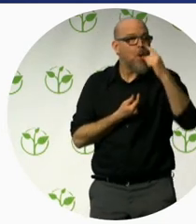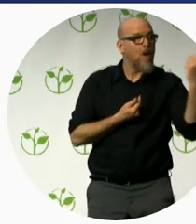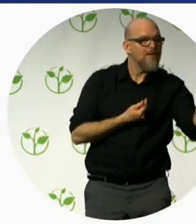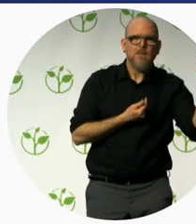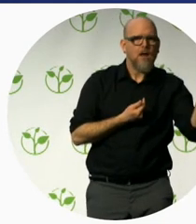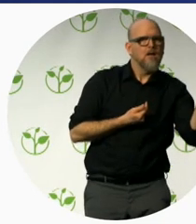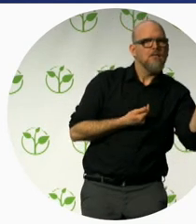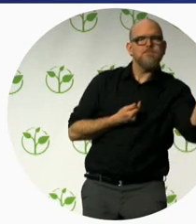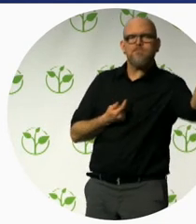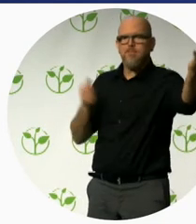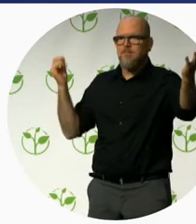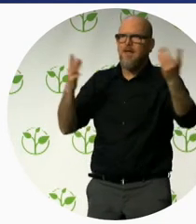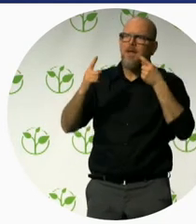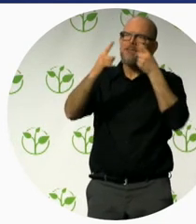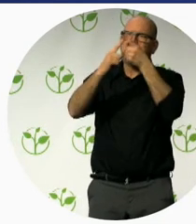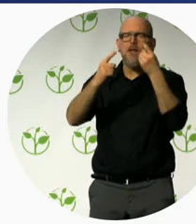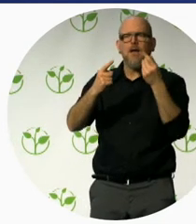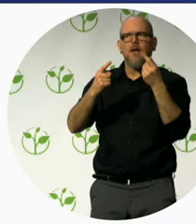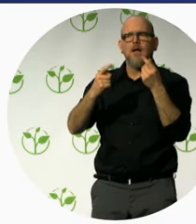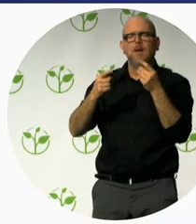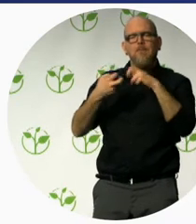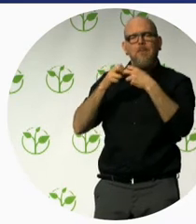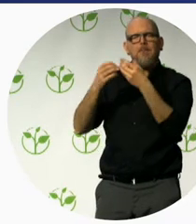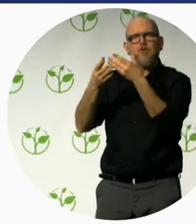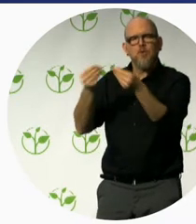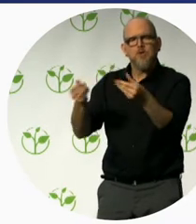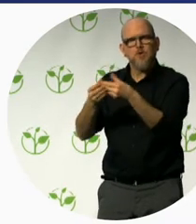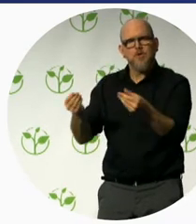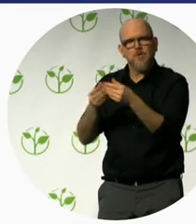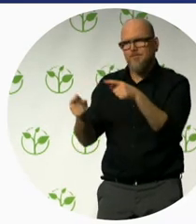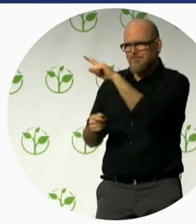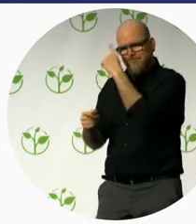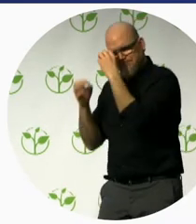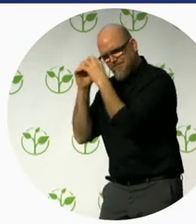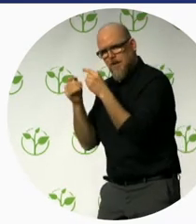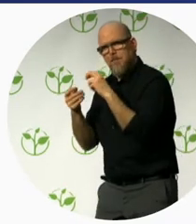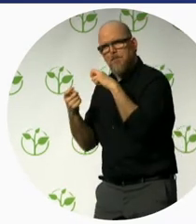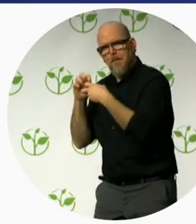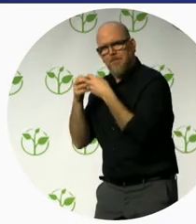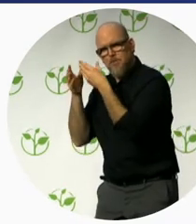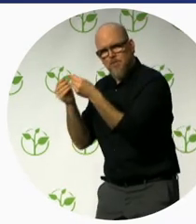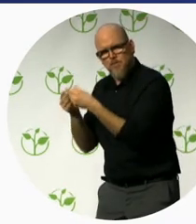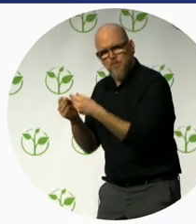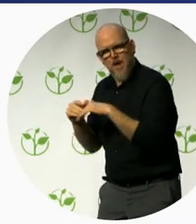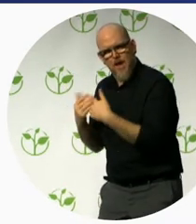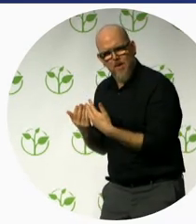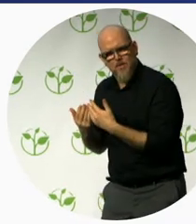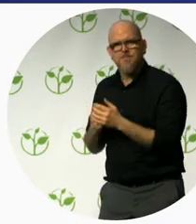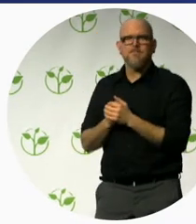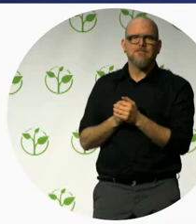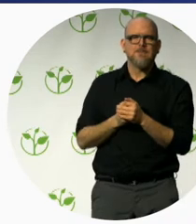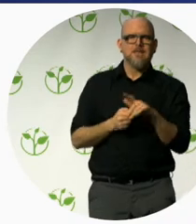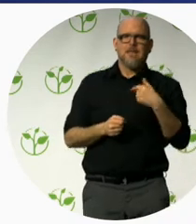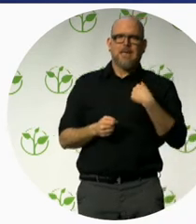the construction of a special jetty combined with an automatic wheelchair lift able to transfer